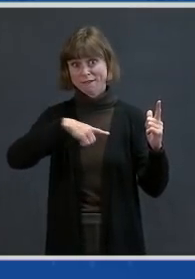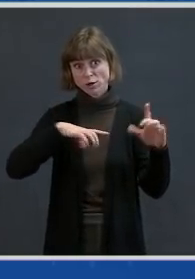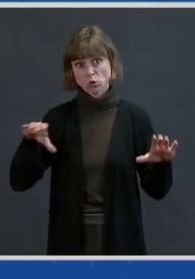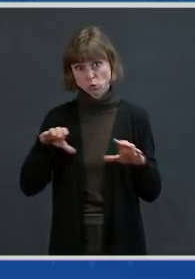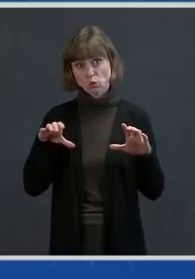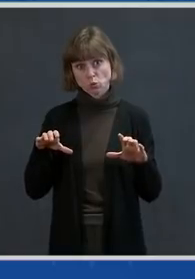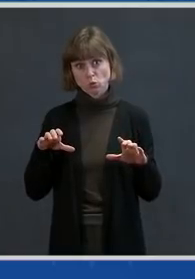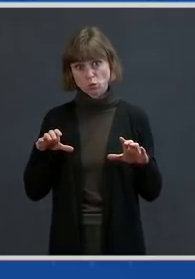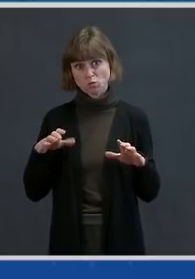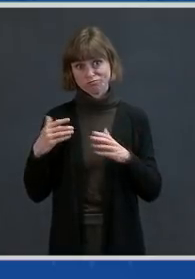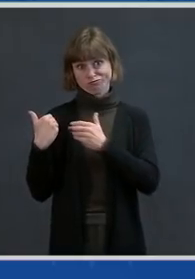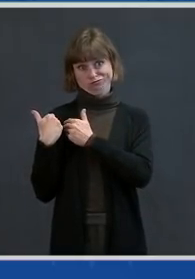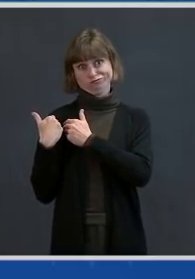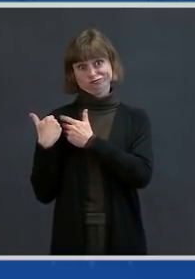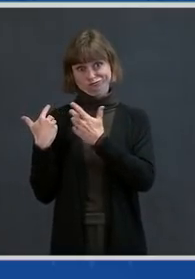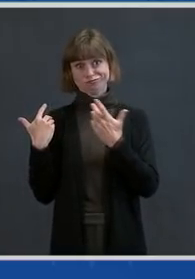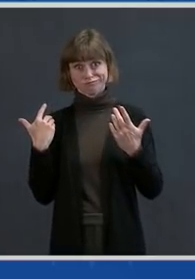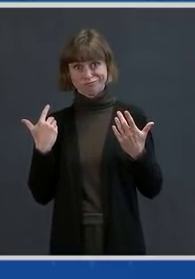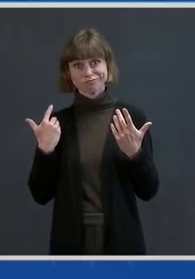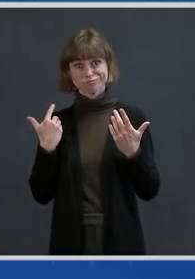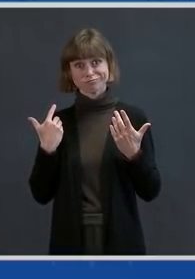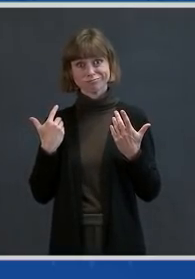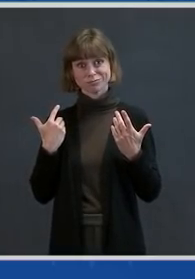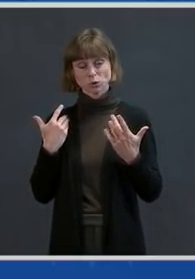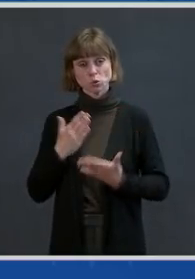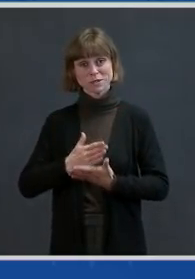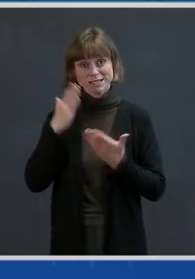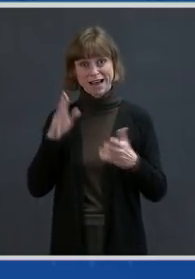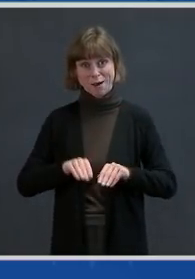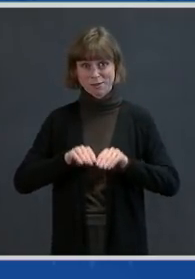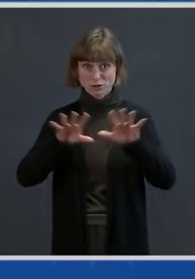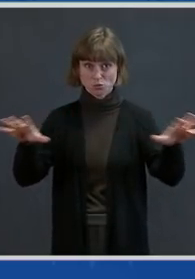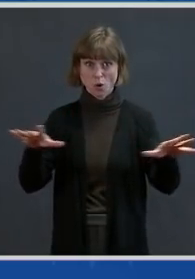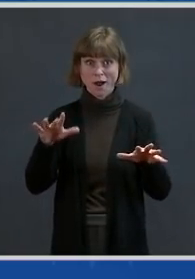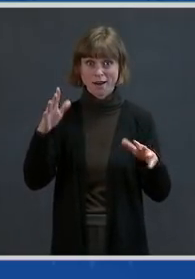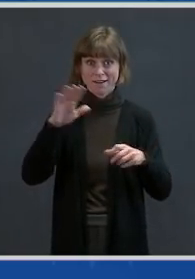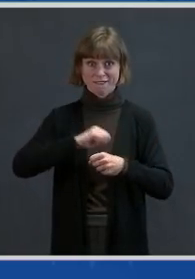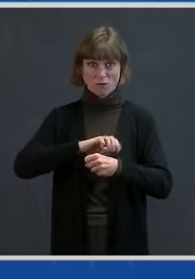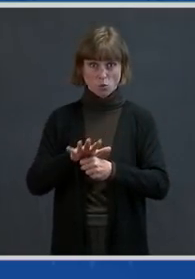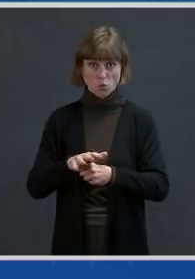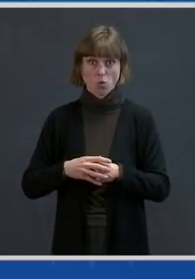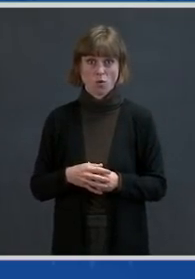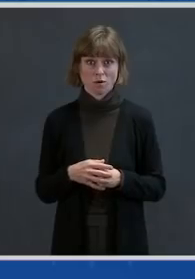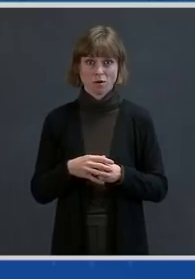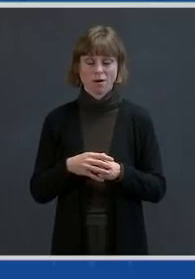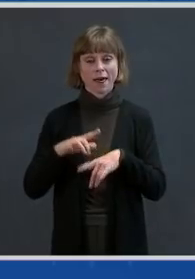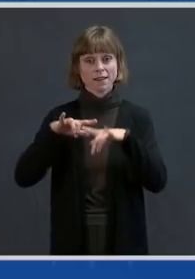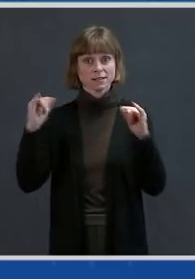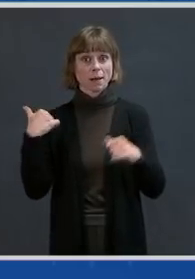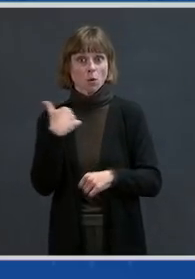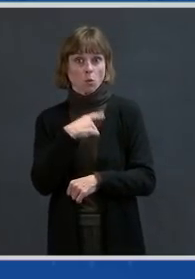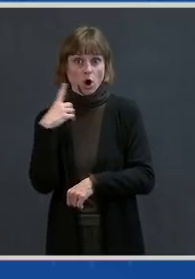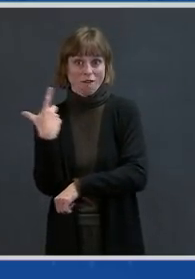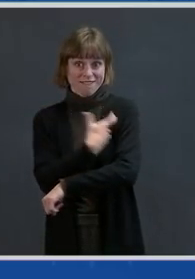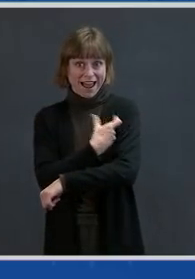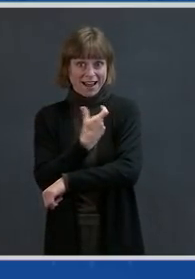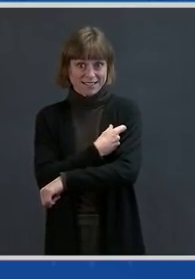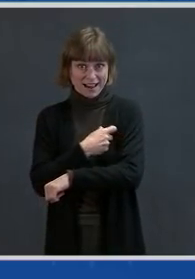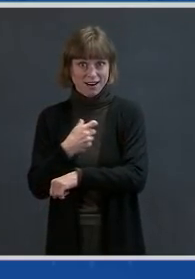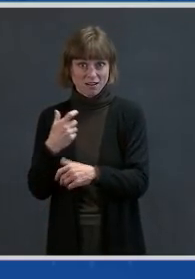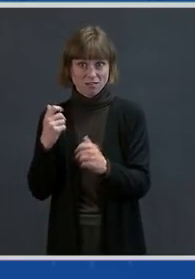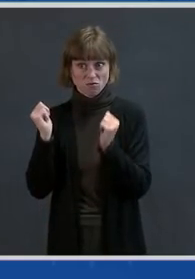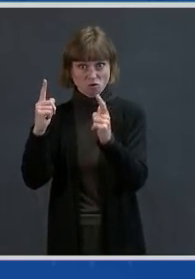country to stop the spread of this virus while we are vaccinating the country. And if we do that,